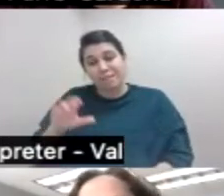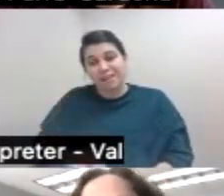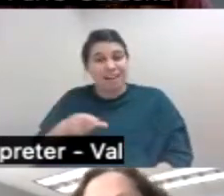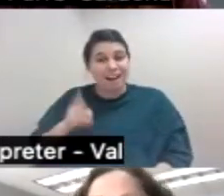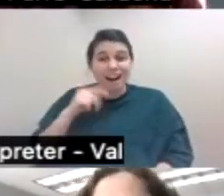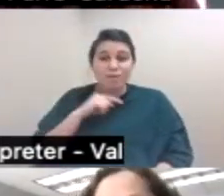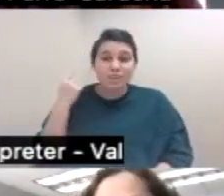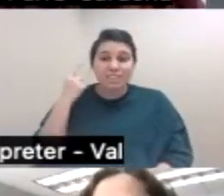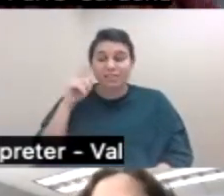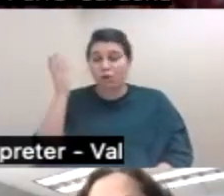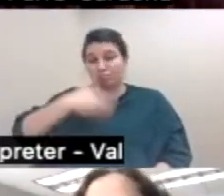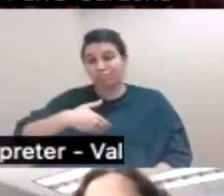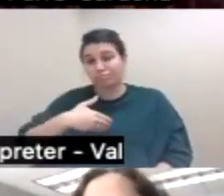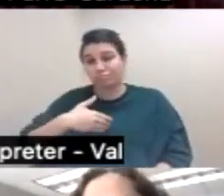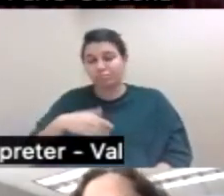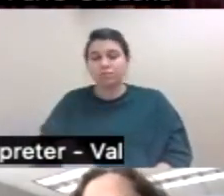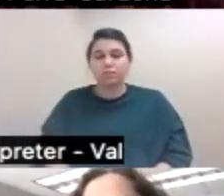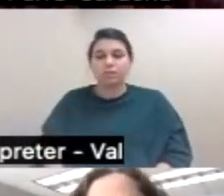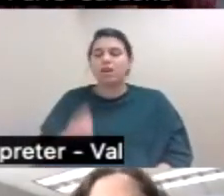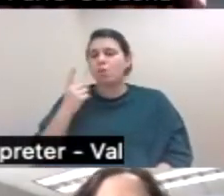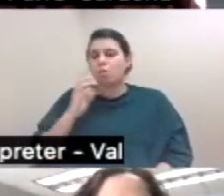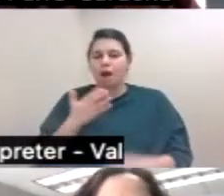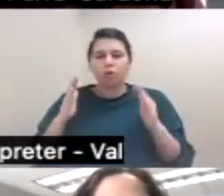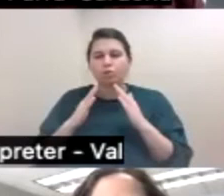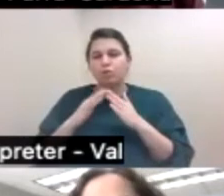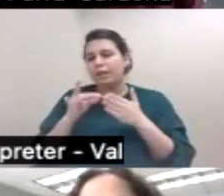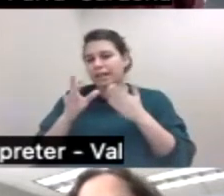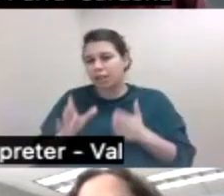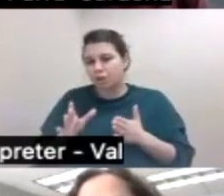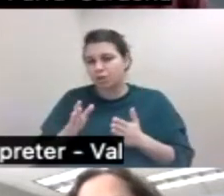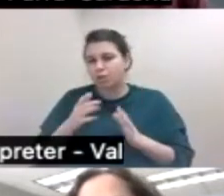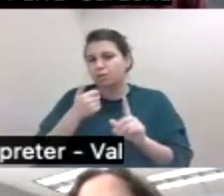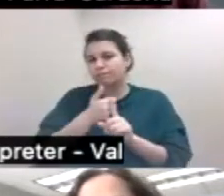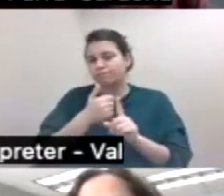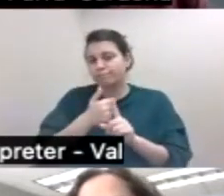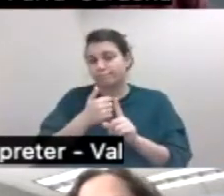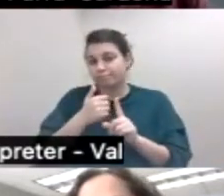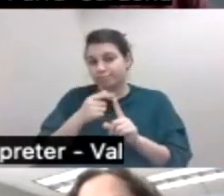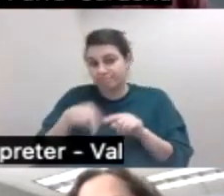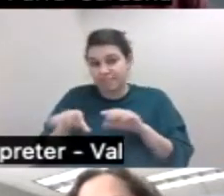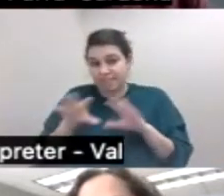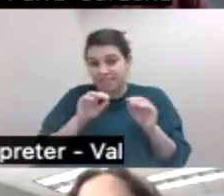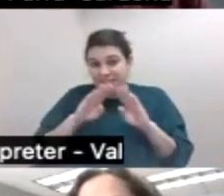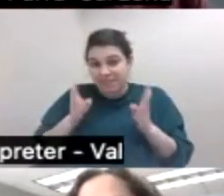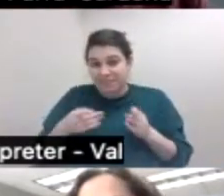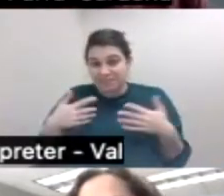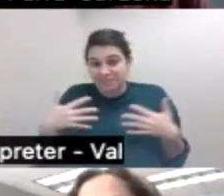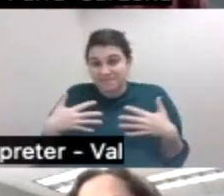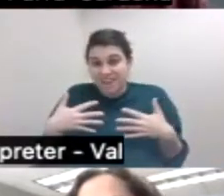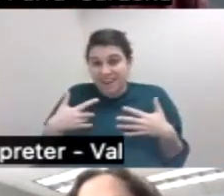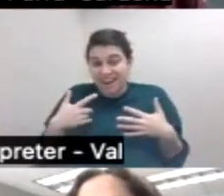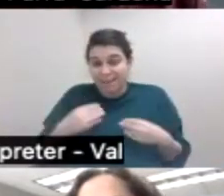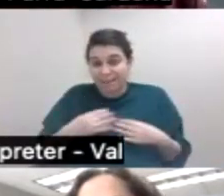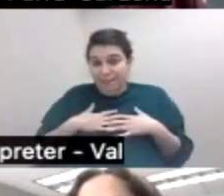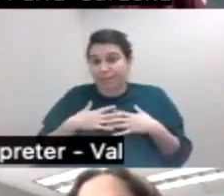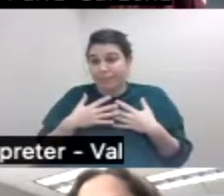of overlooking one of our community leaders. I was not leaving her house. She's not afraid of getting infected despite of being